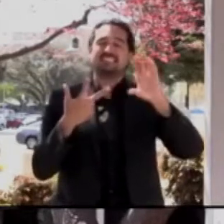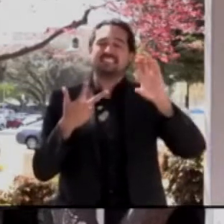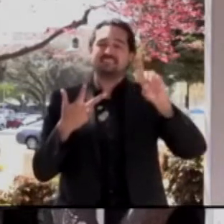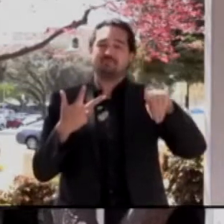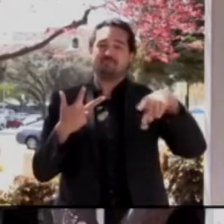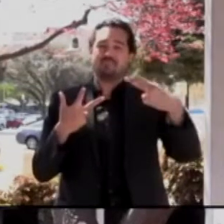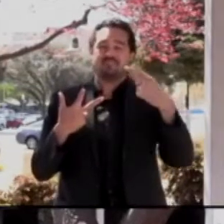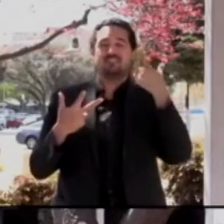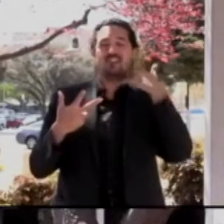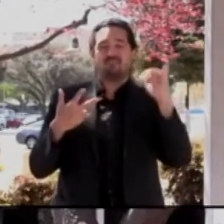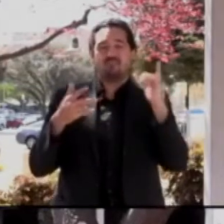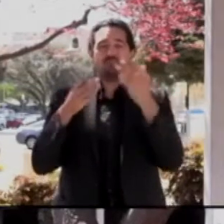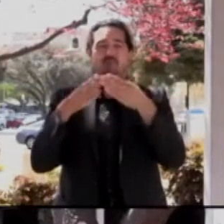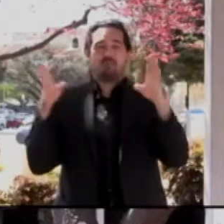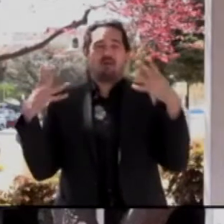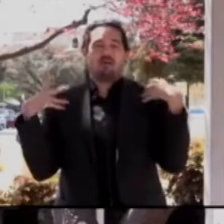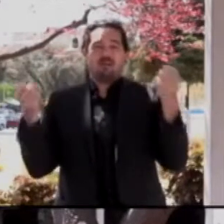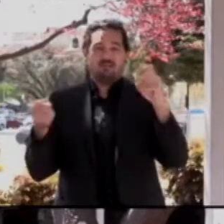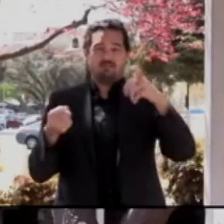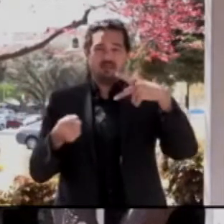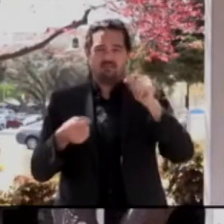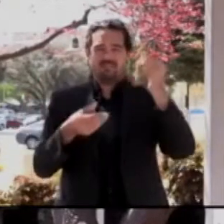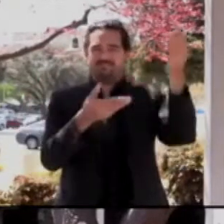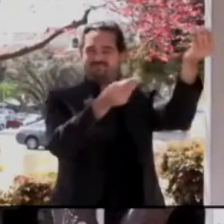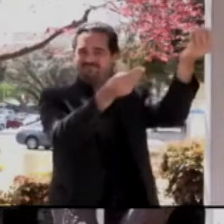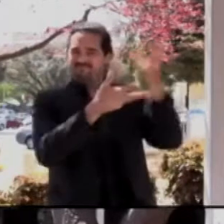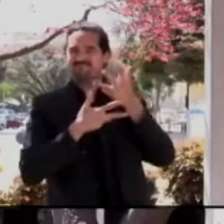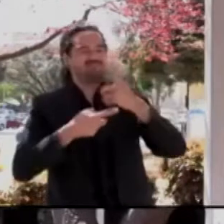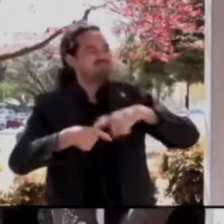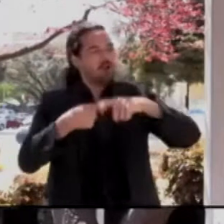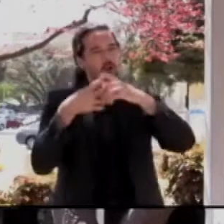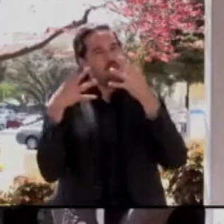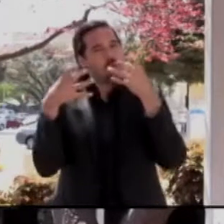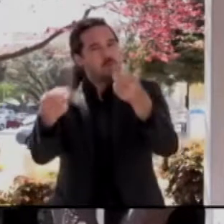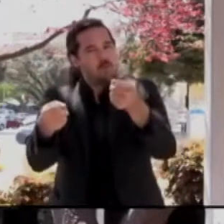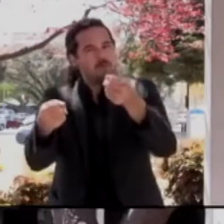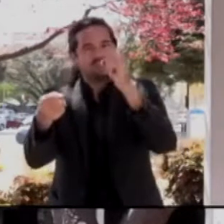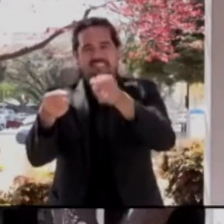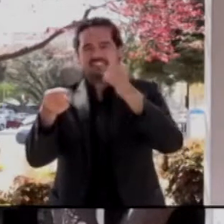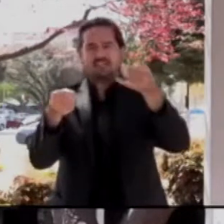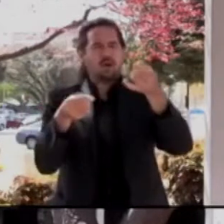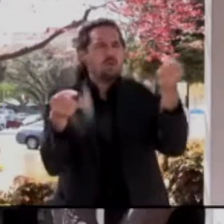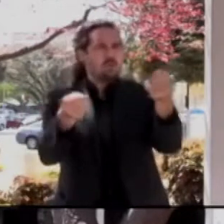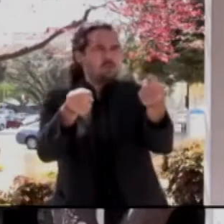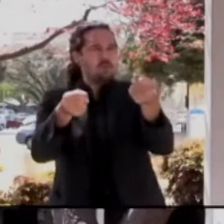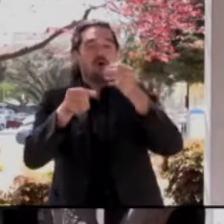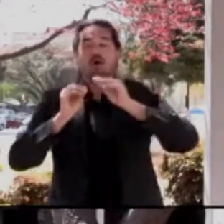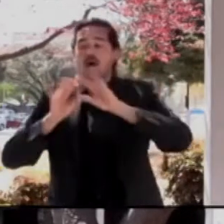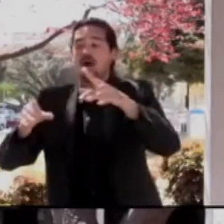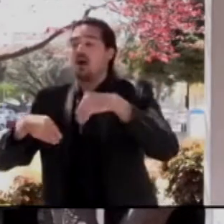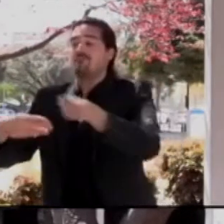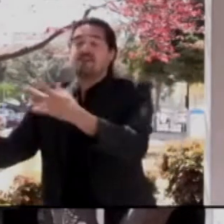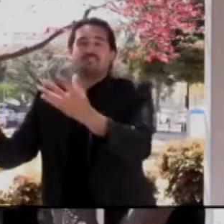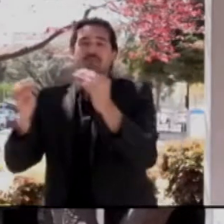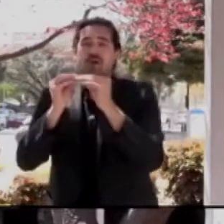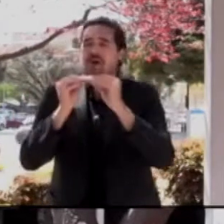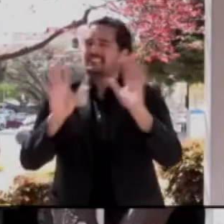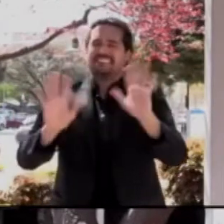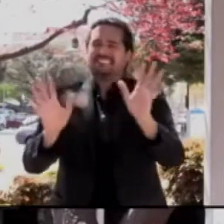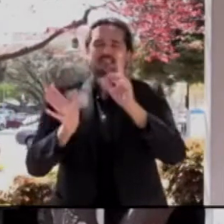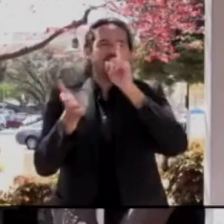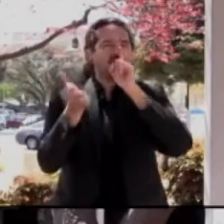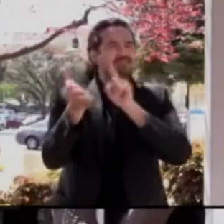recommended a temporary halt in the administration of the Johnson & Johnson vaccine. And this is following